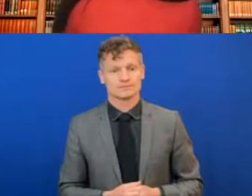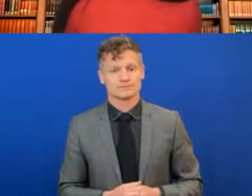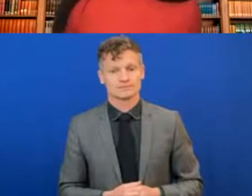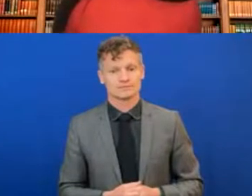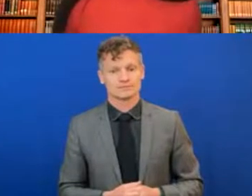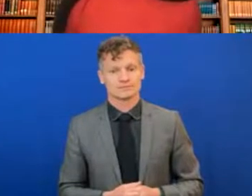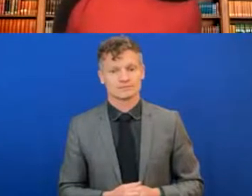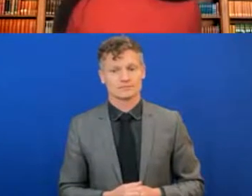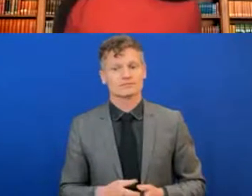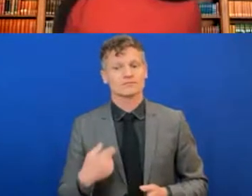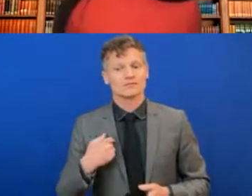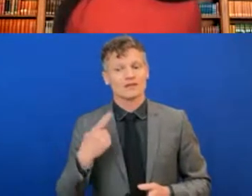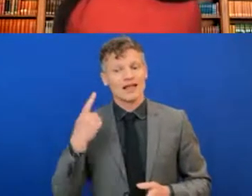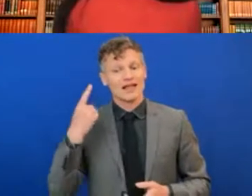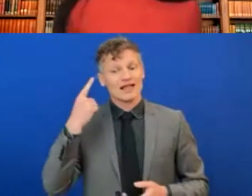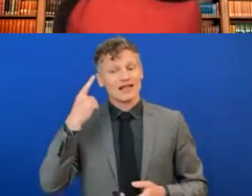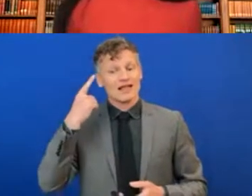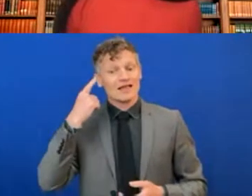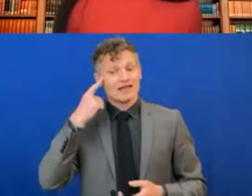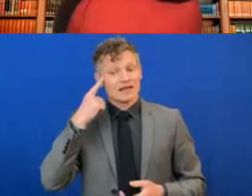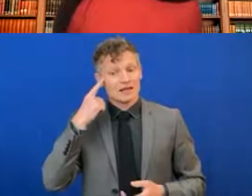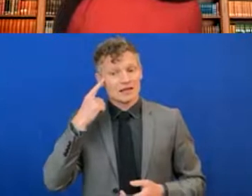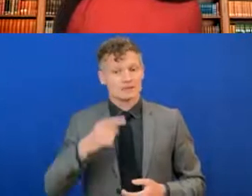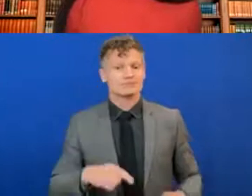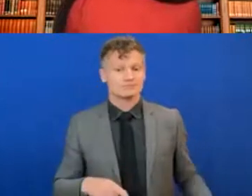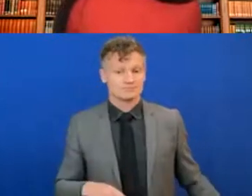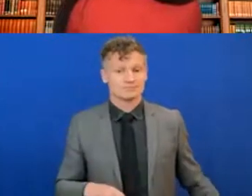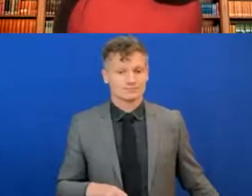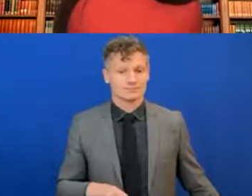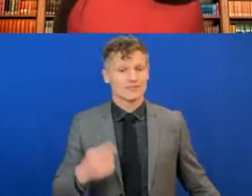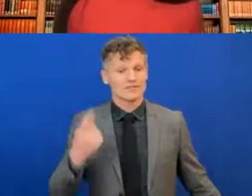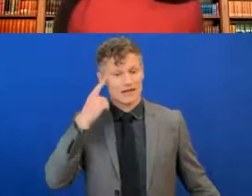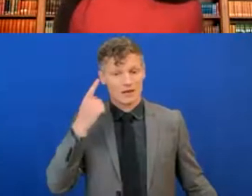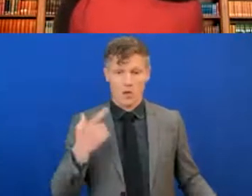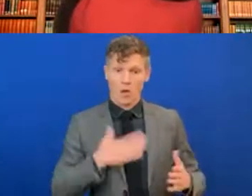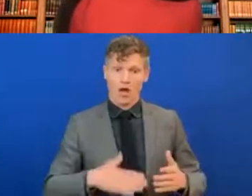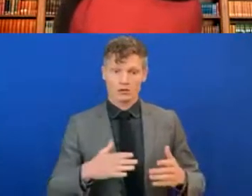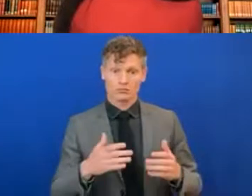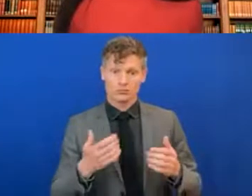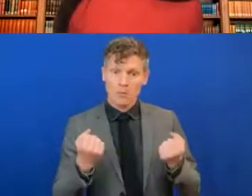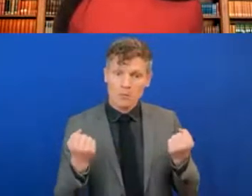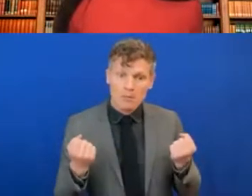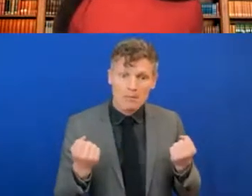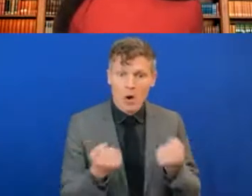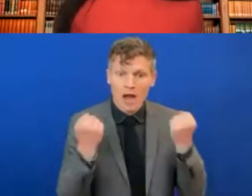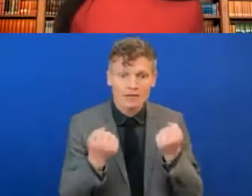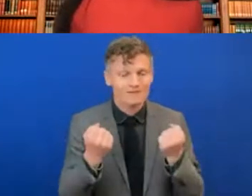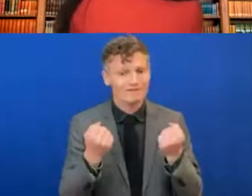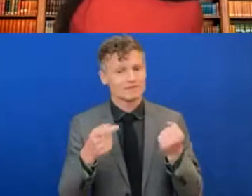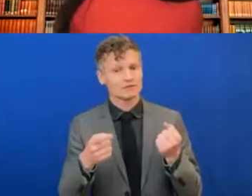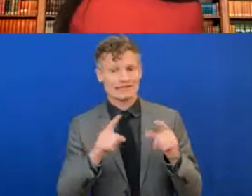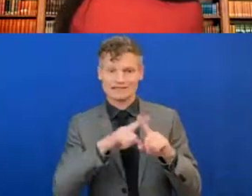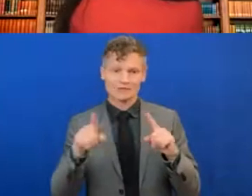that not only in terms of the demographics and making sure that we have a proactive sourcing strategy for women,